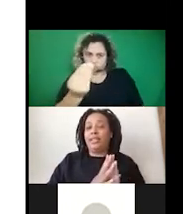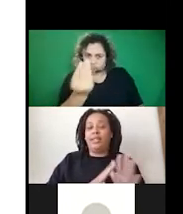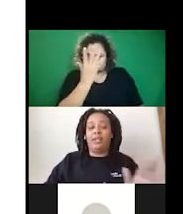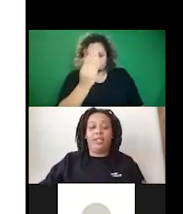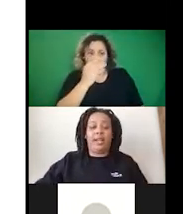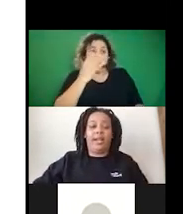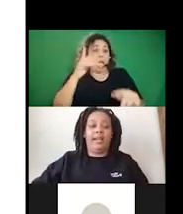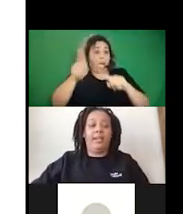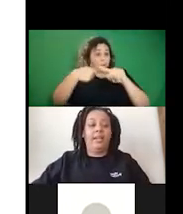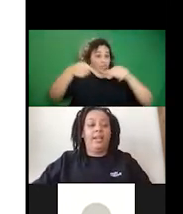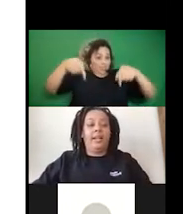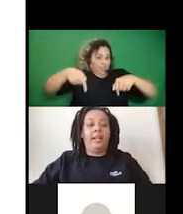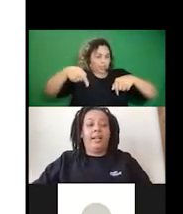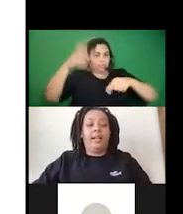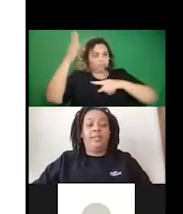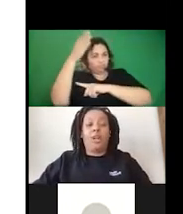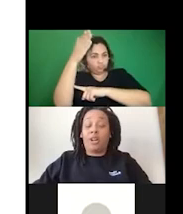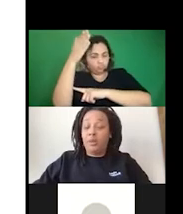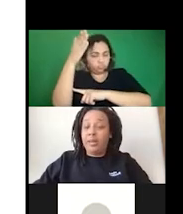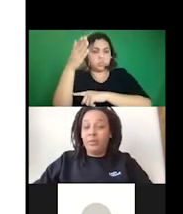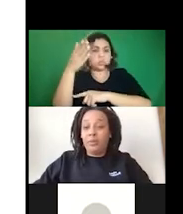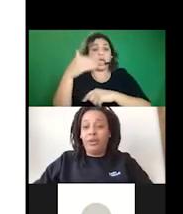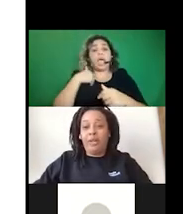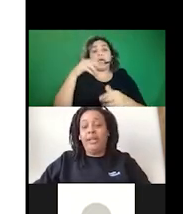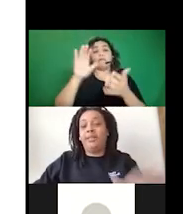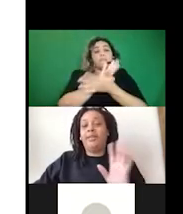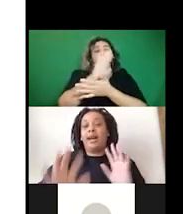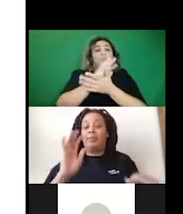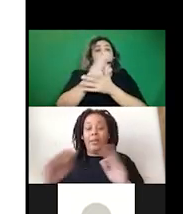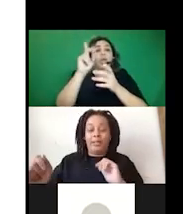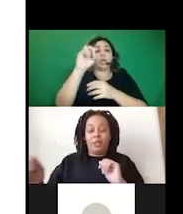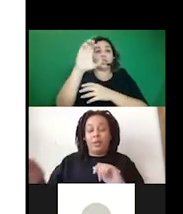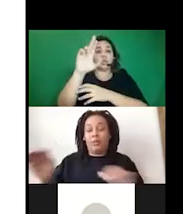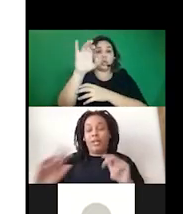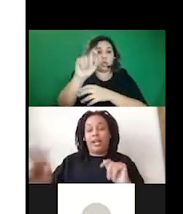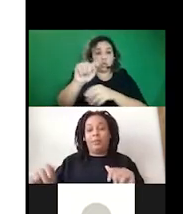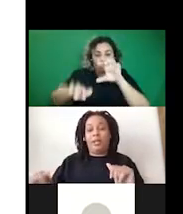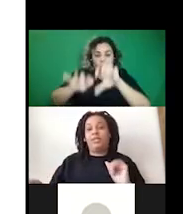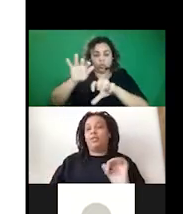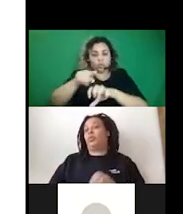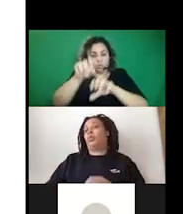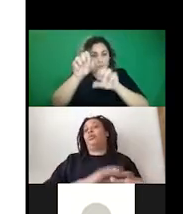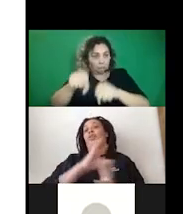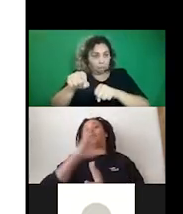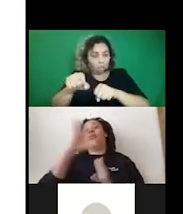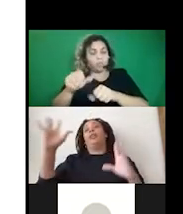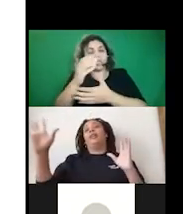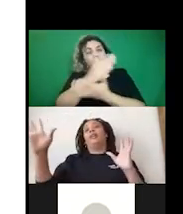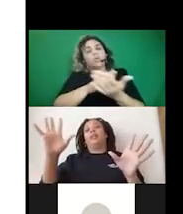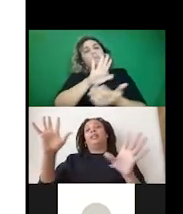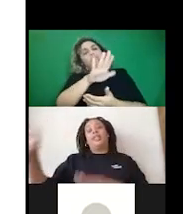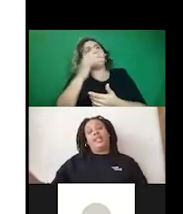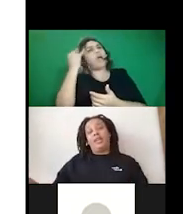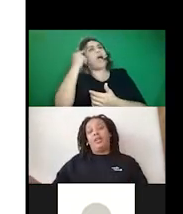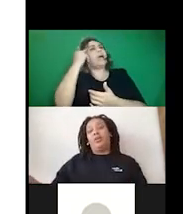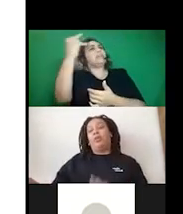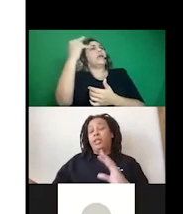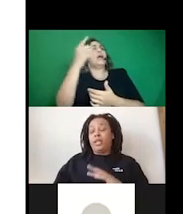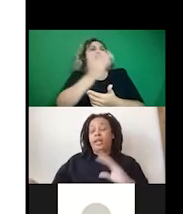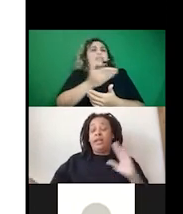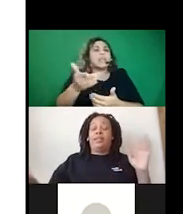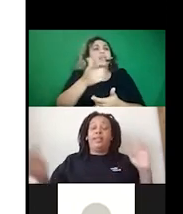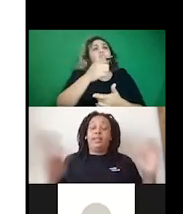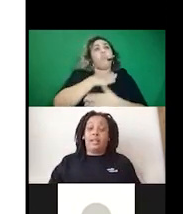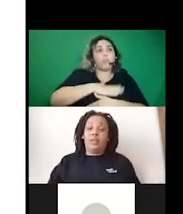of this. There's a, uh, document where you can type in, you should be able to type in sort of, you know, things that you